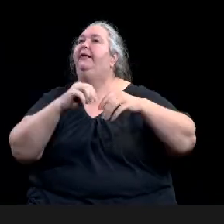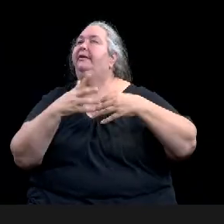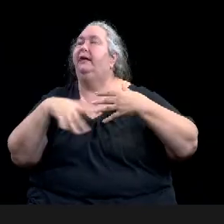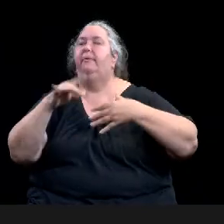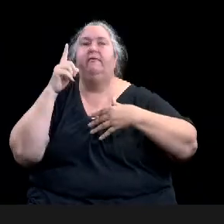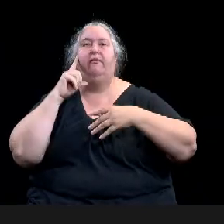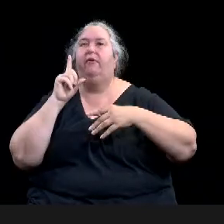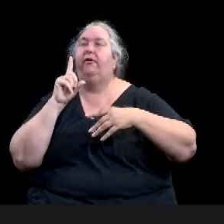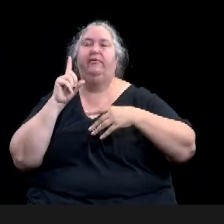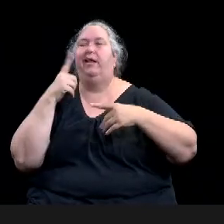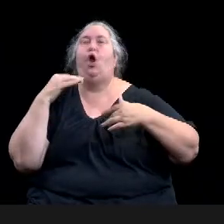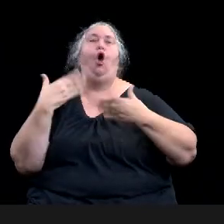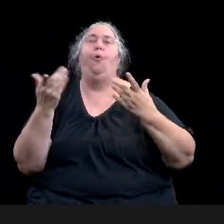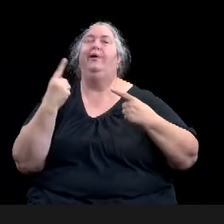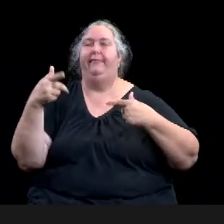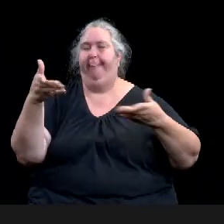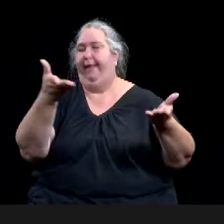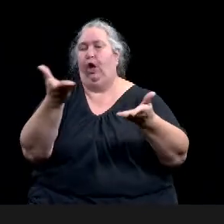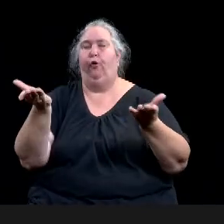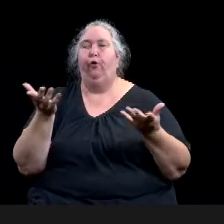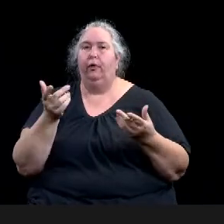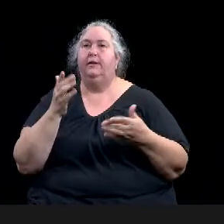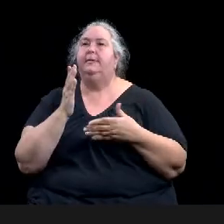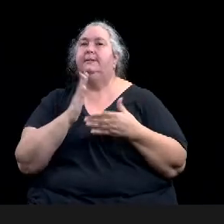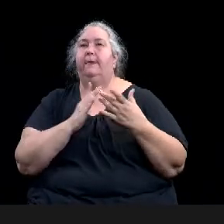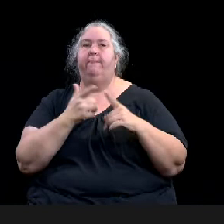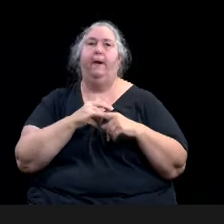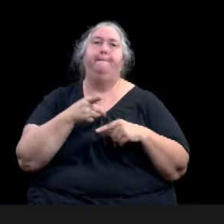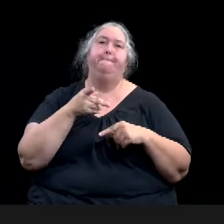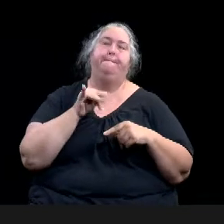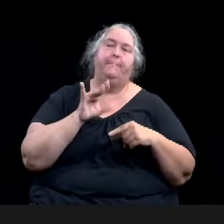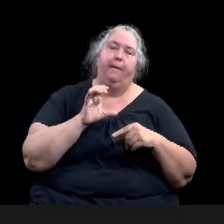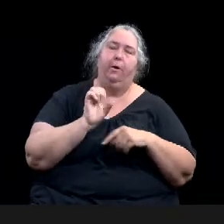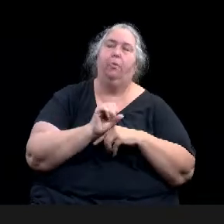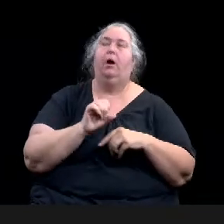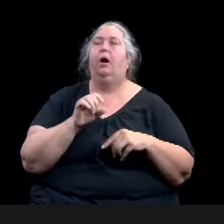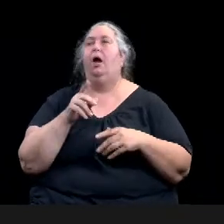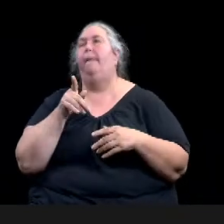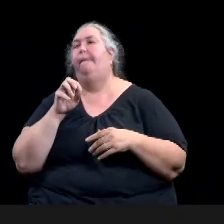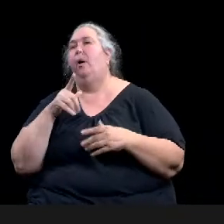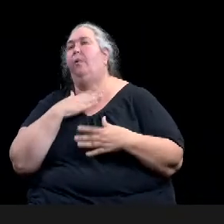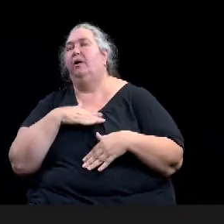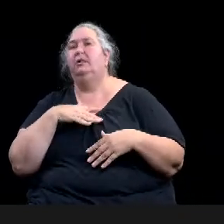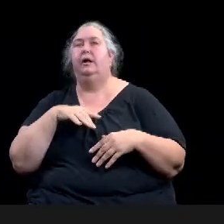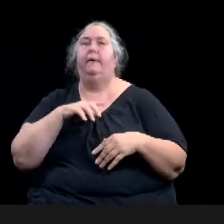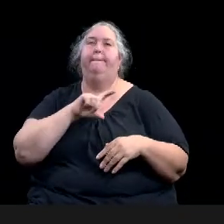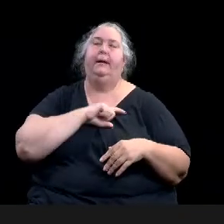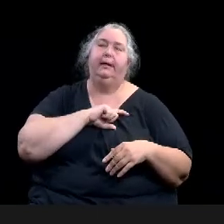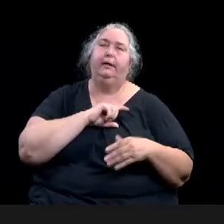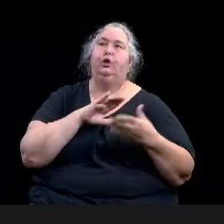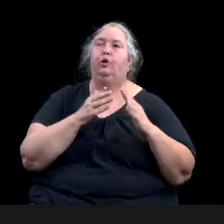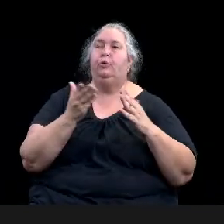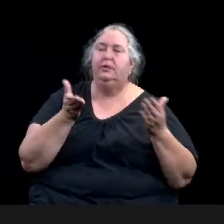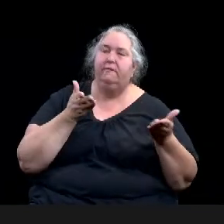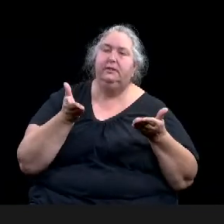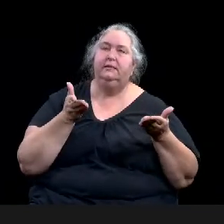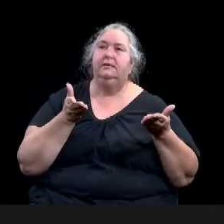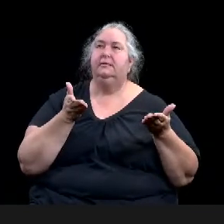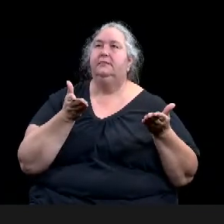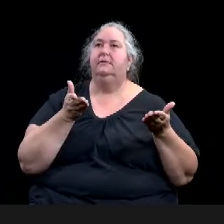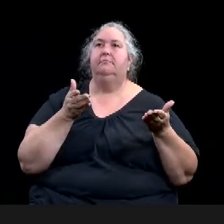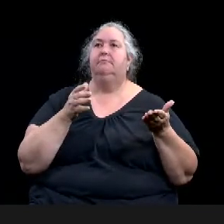community services, solid waste, and then neighborhood engagement staff. We'd really like to thank these particular